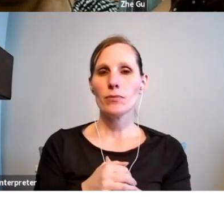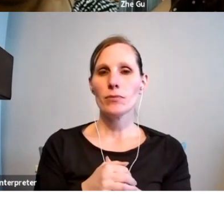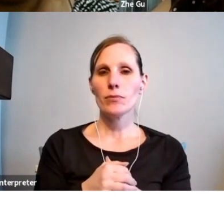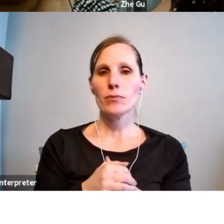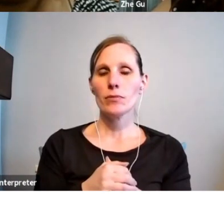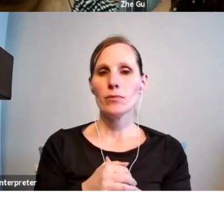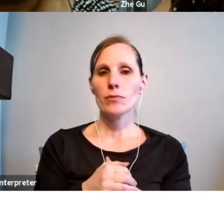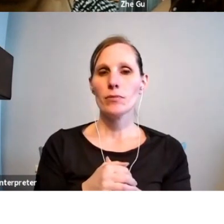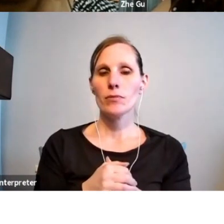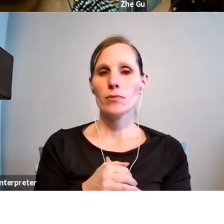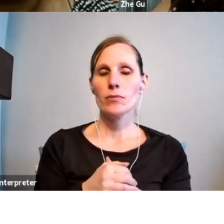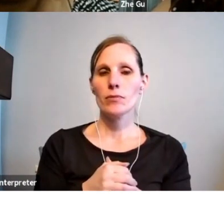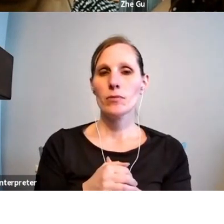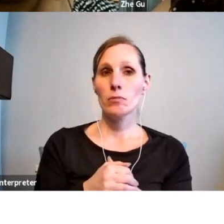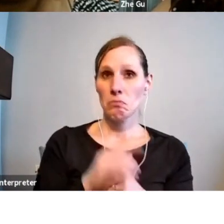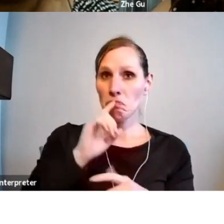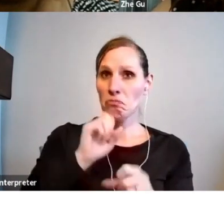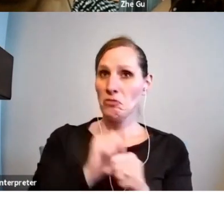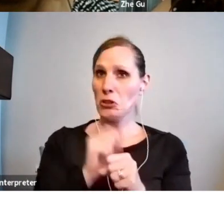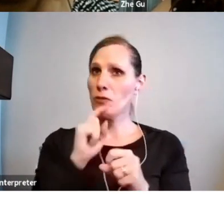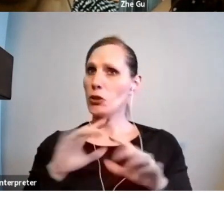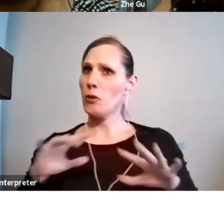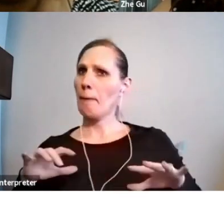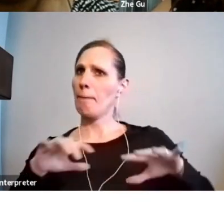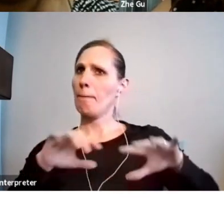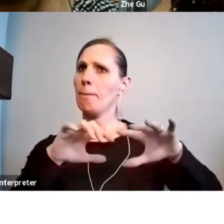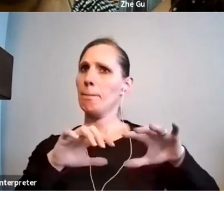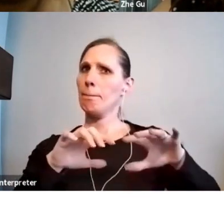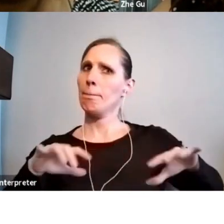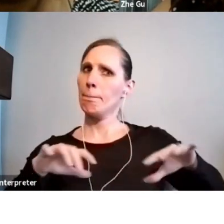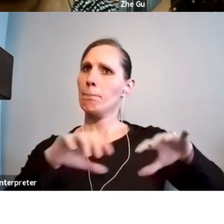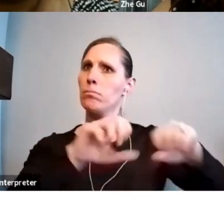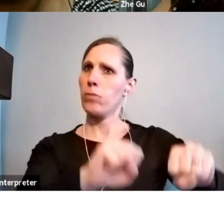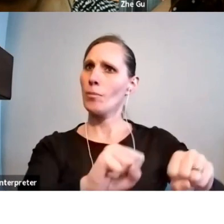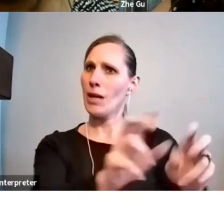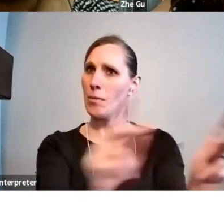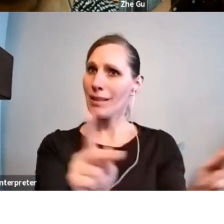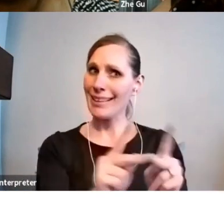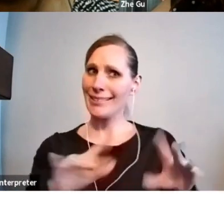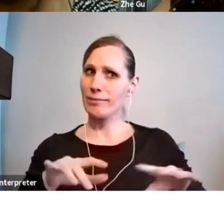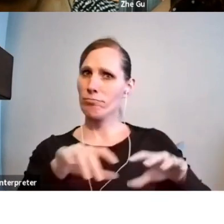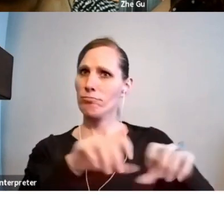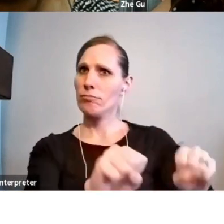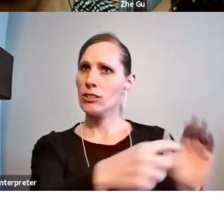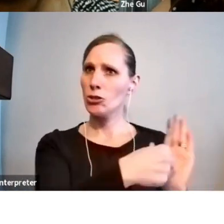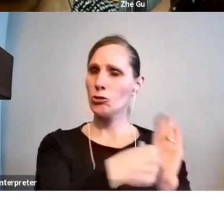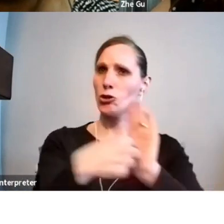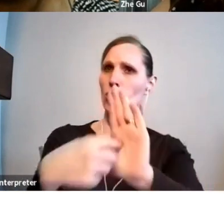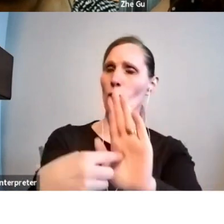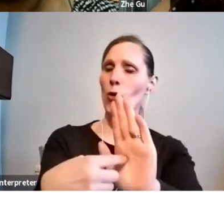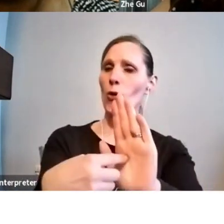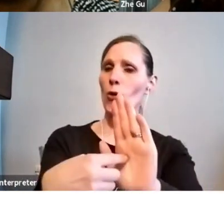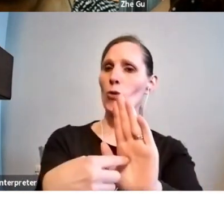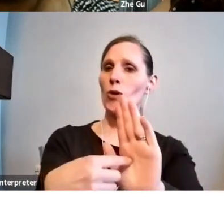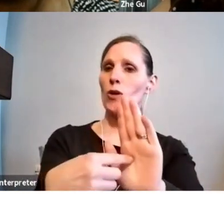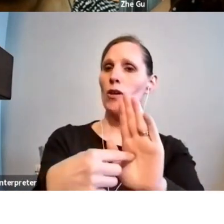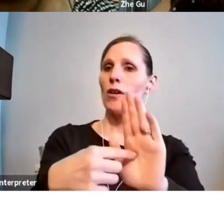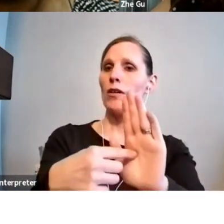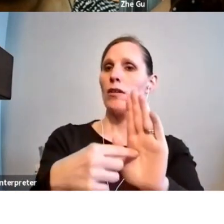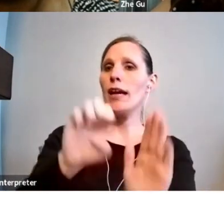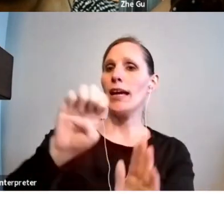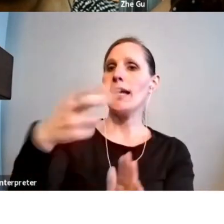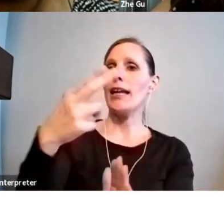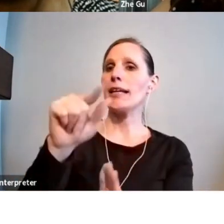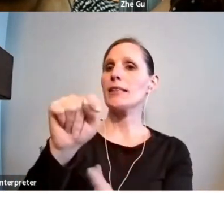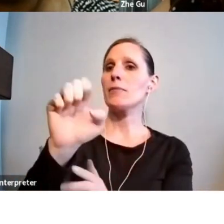secured in order to apply for a series of work? And can studio rentals and things like that be included in your grant